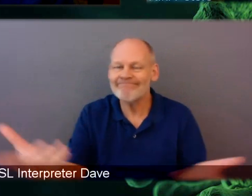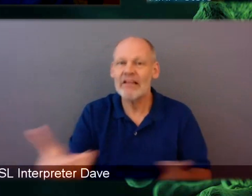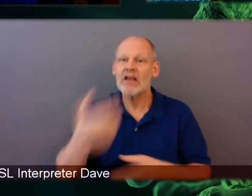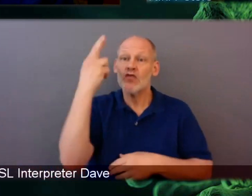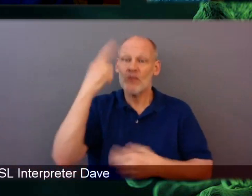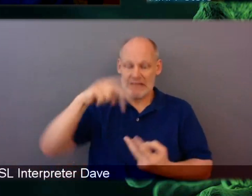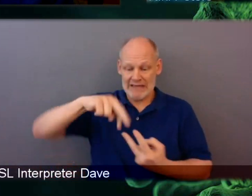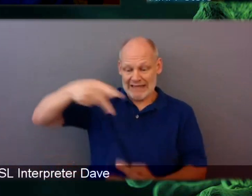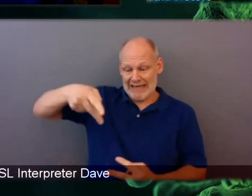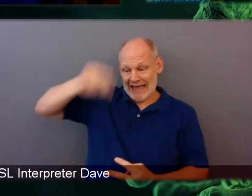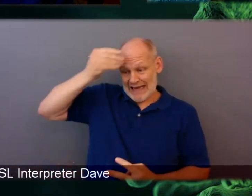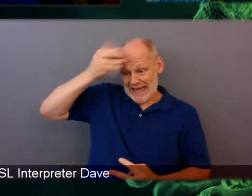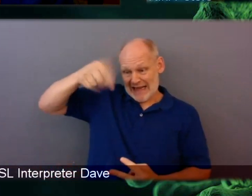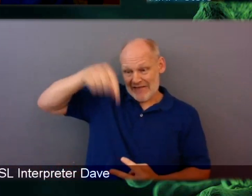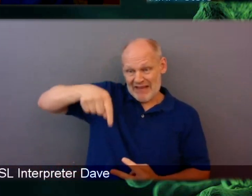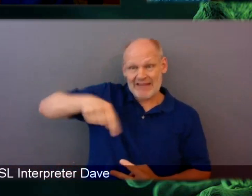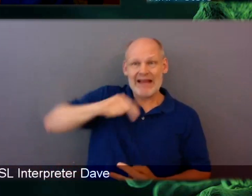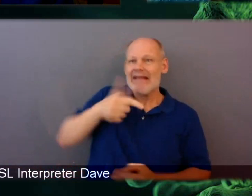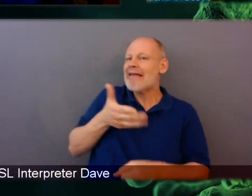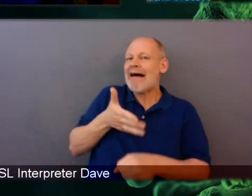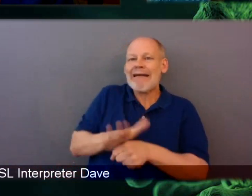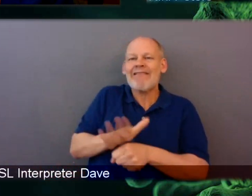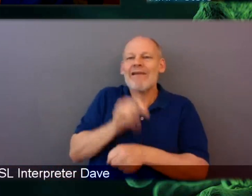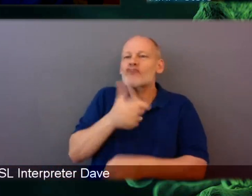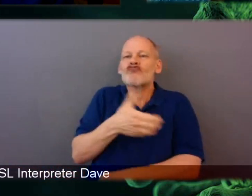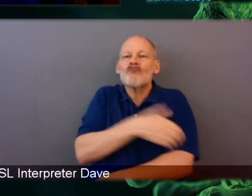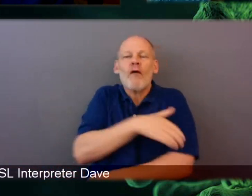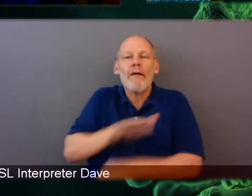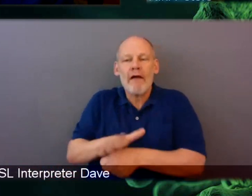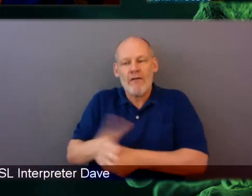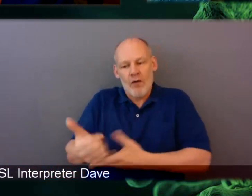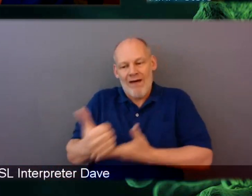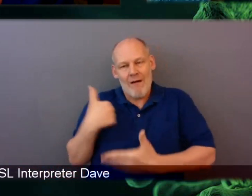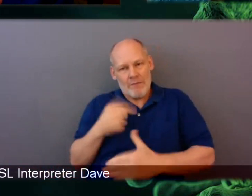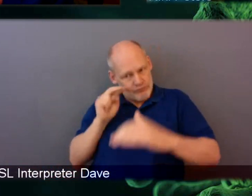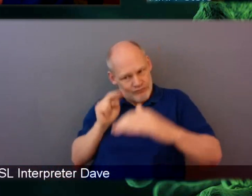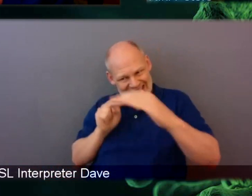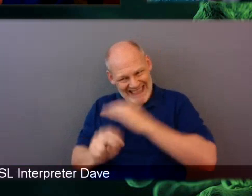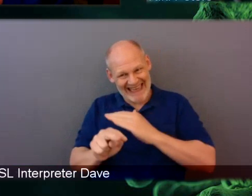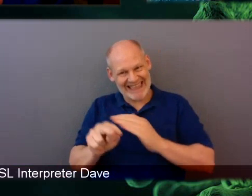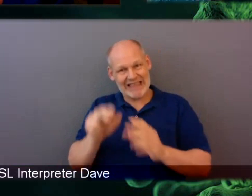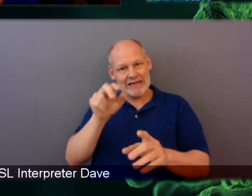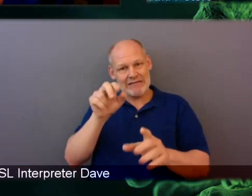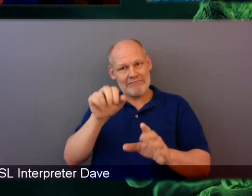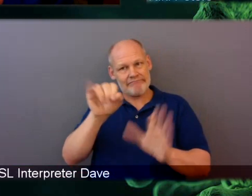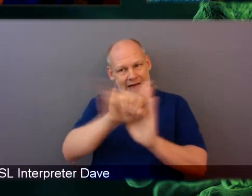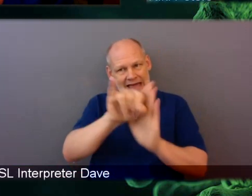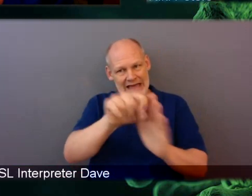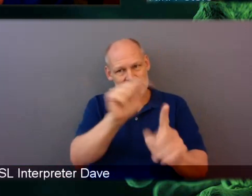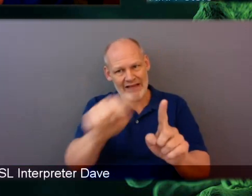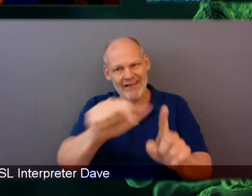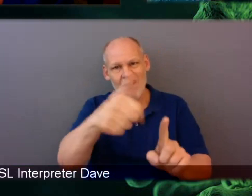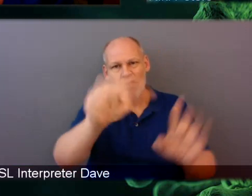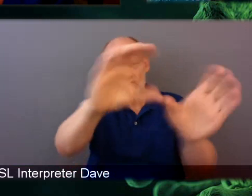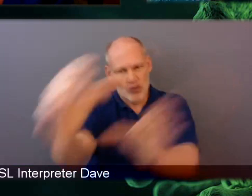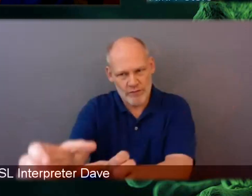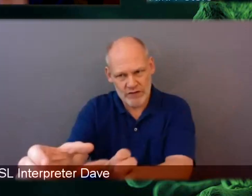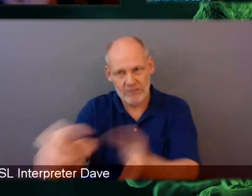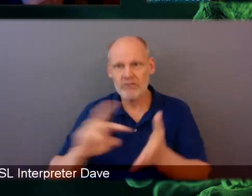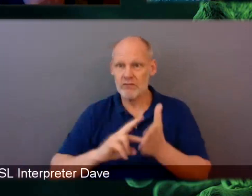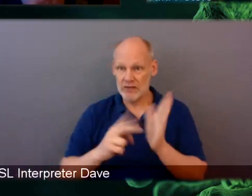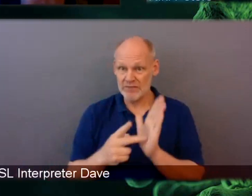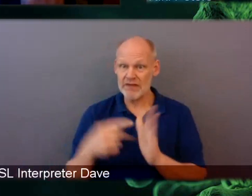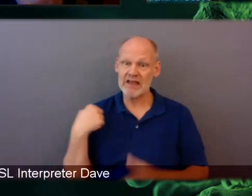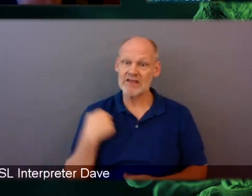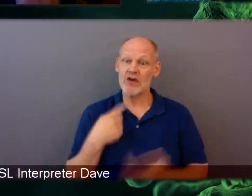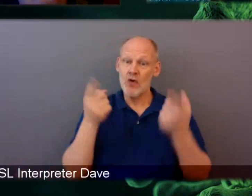the predictive power is not as weak, is not as strong. So therefore, it's critical that we include all racial ethnic groups when we